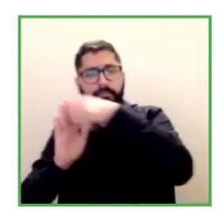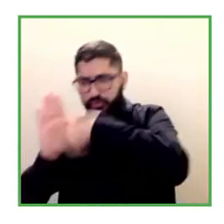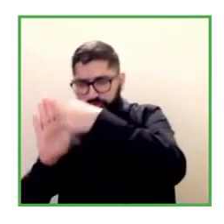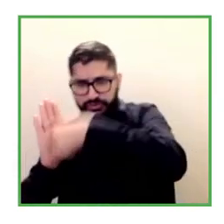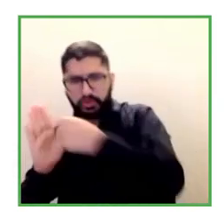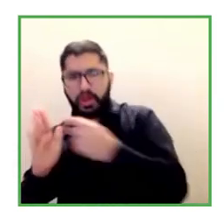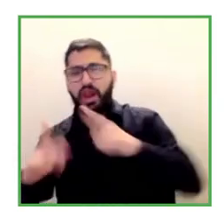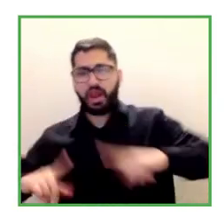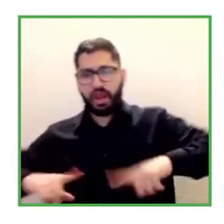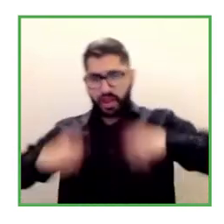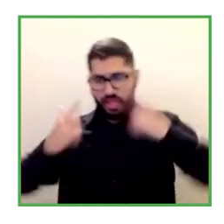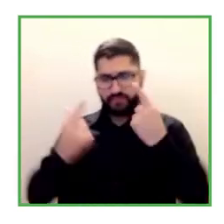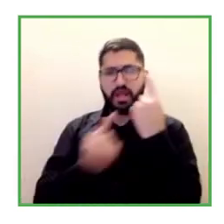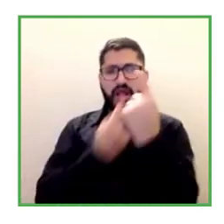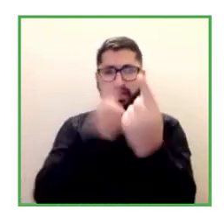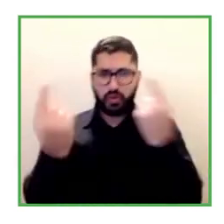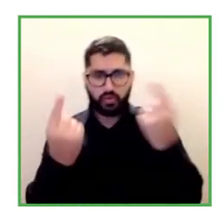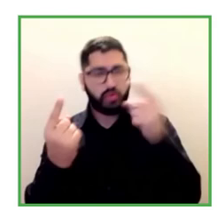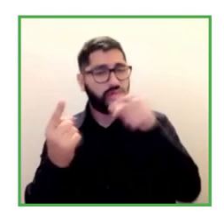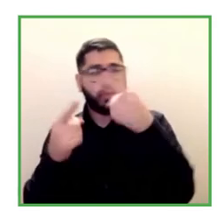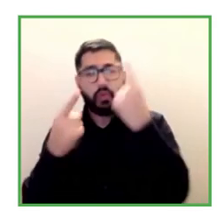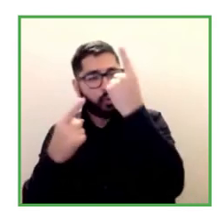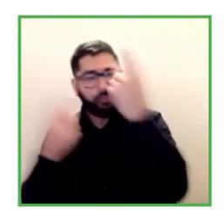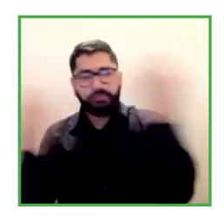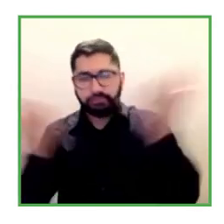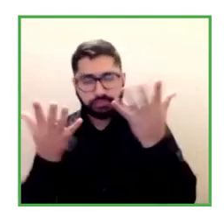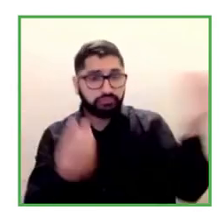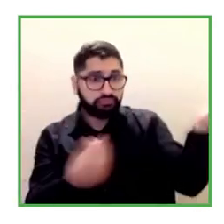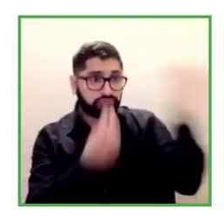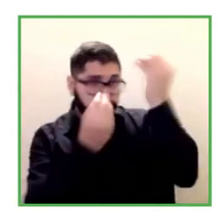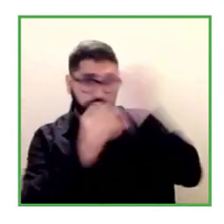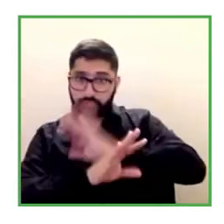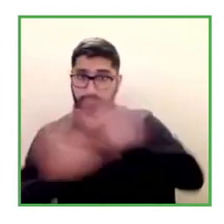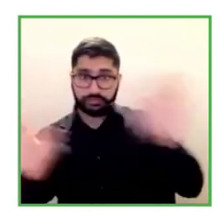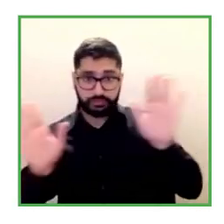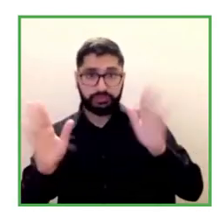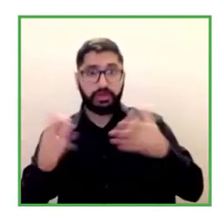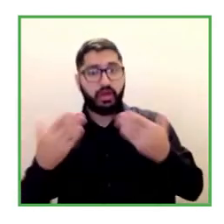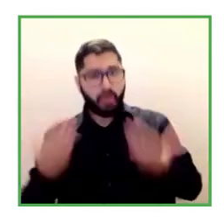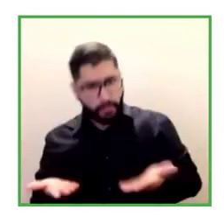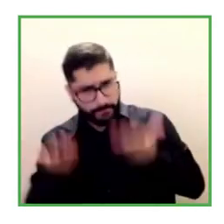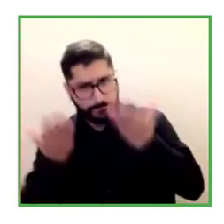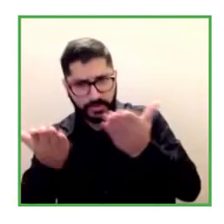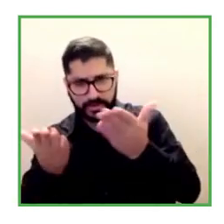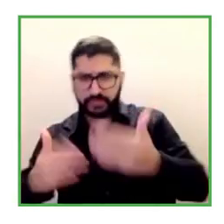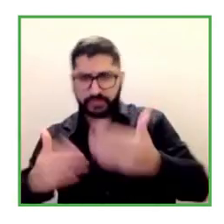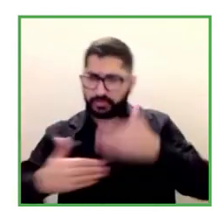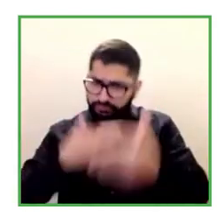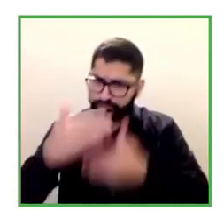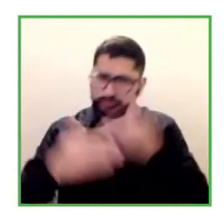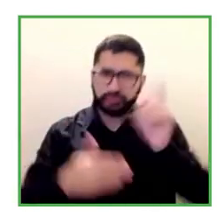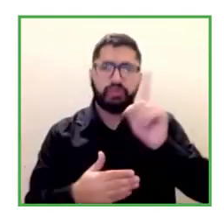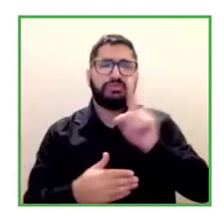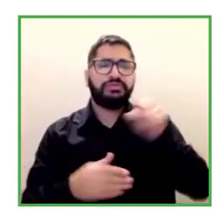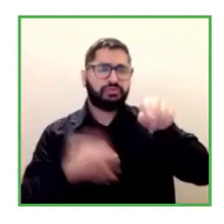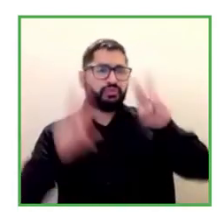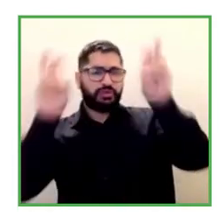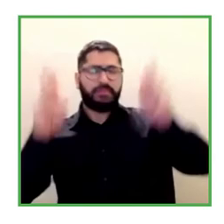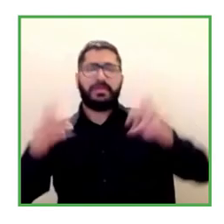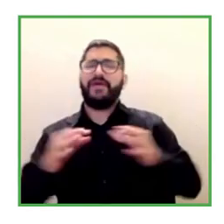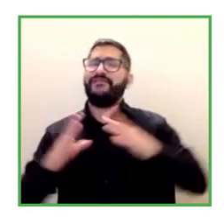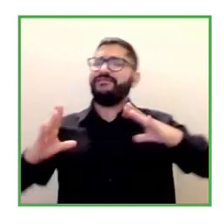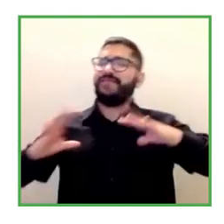projects they don't train they don't study what they they